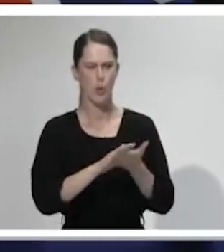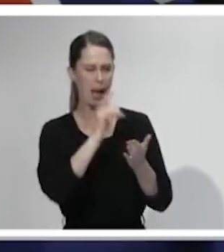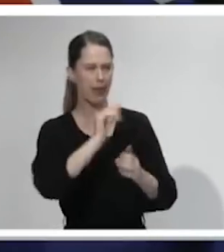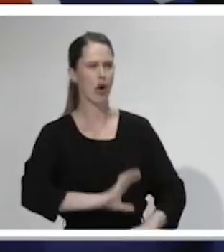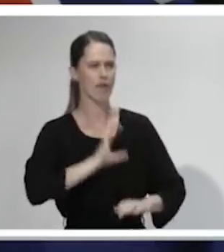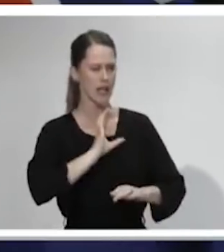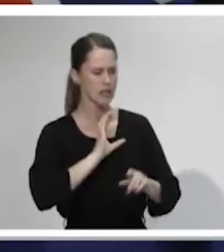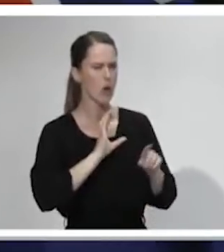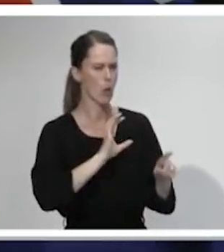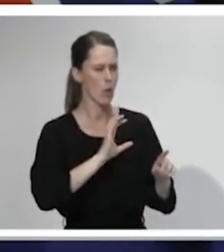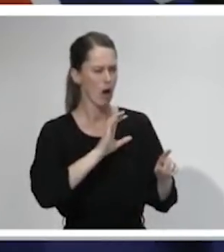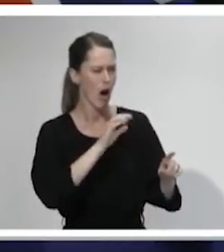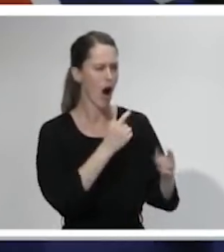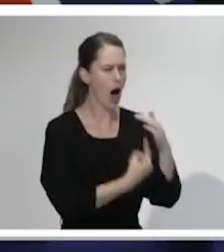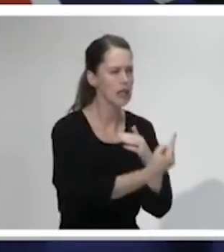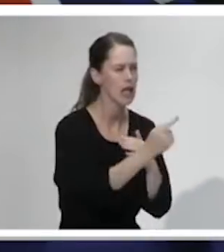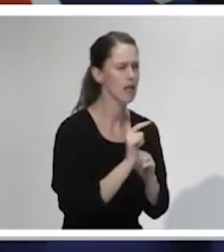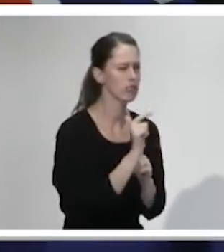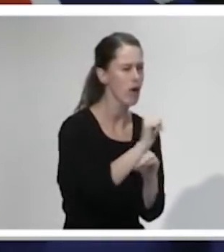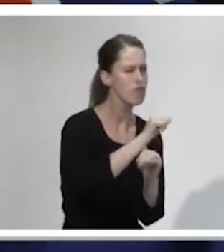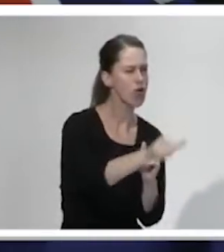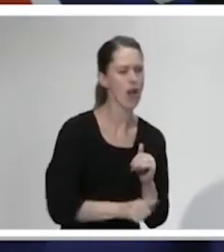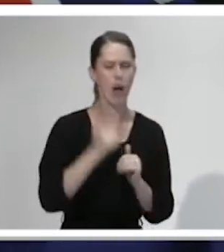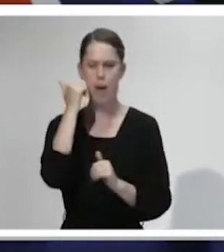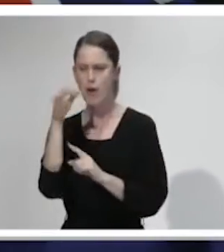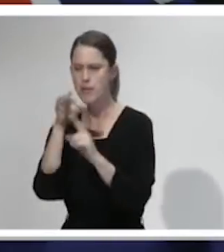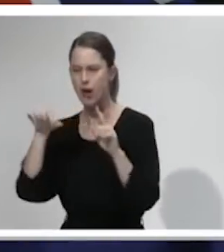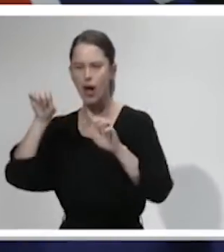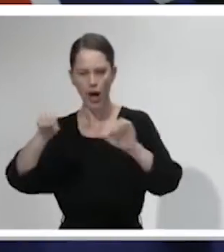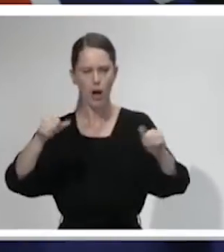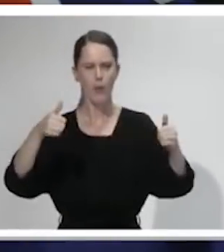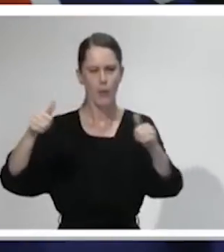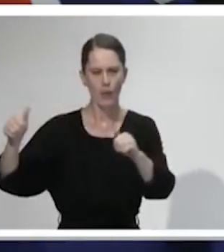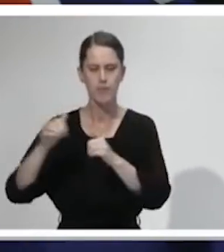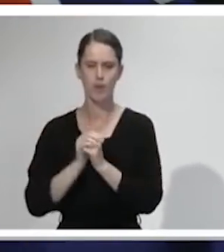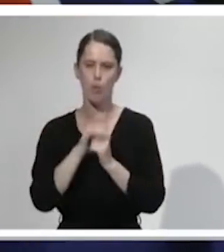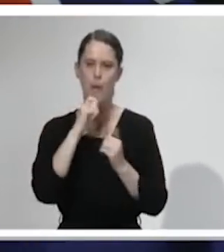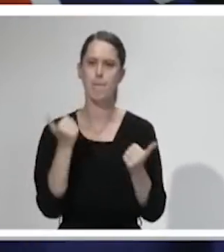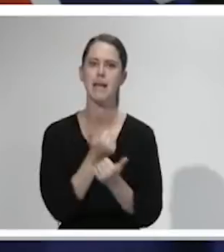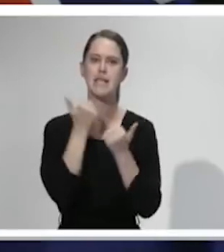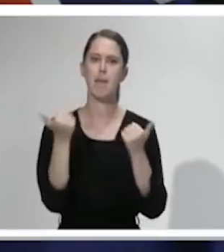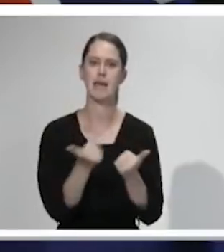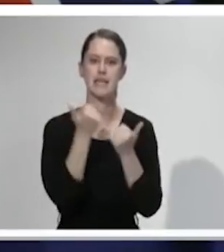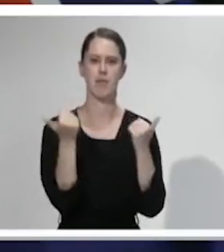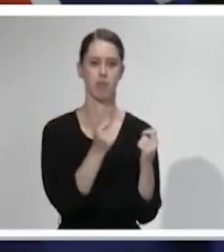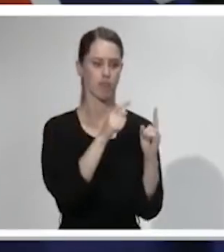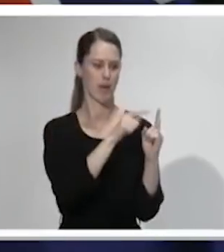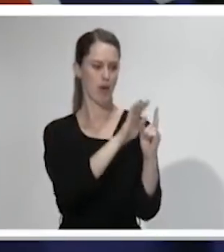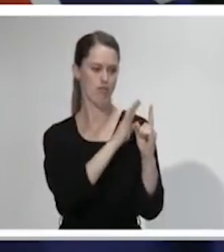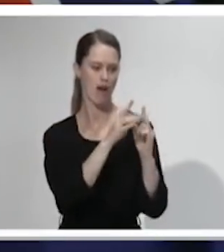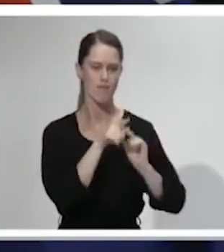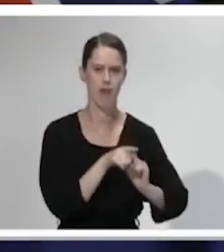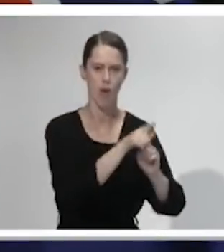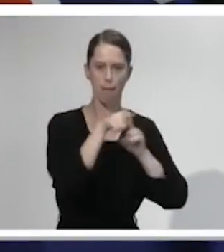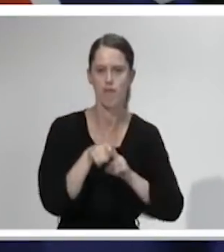isolated, rural, Māori and Pacific communities. Contact tracing will be bolstered even further. And we will